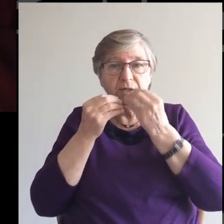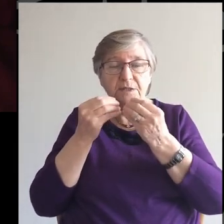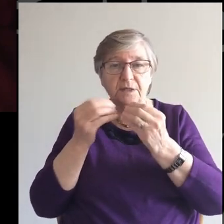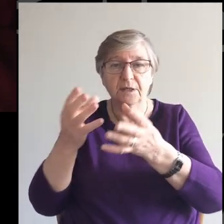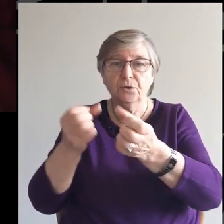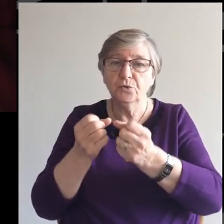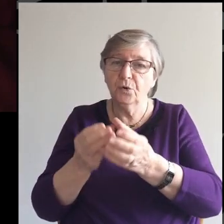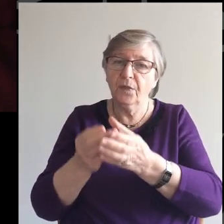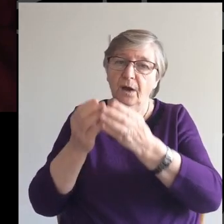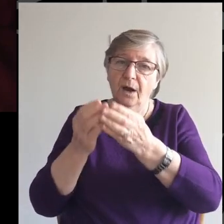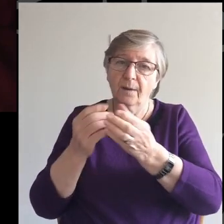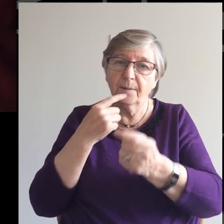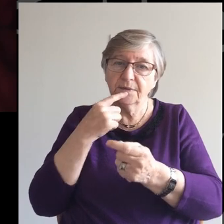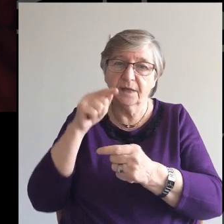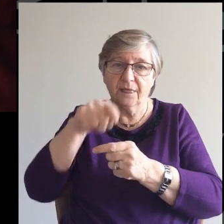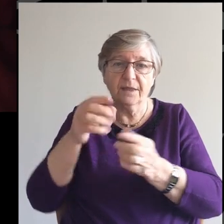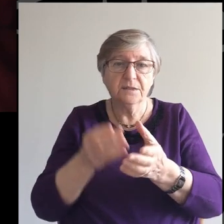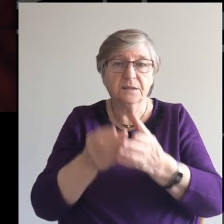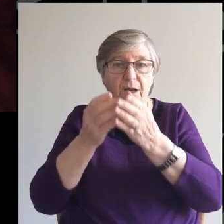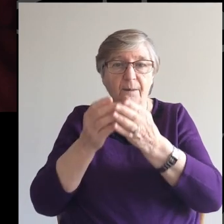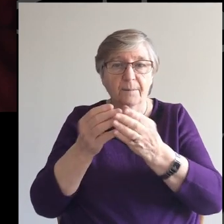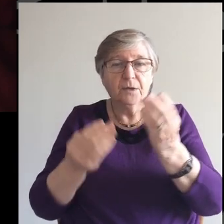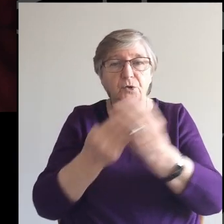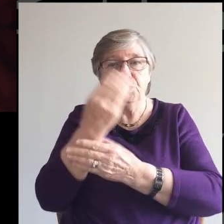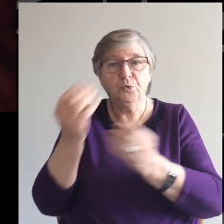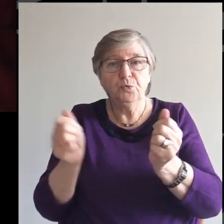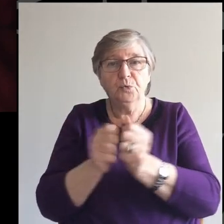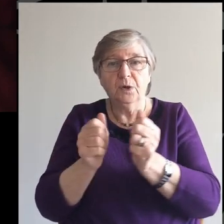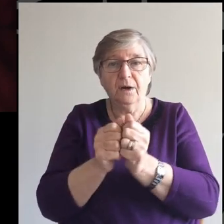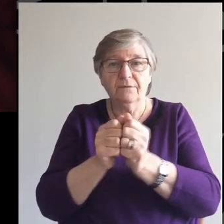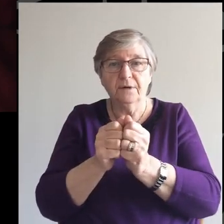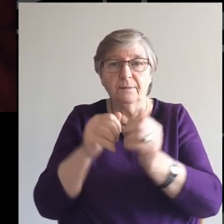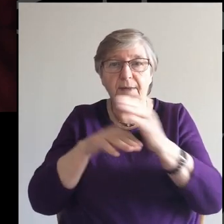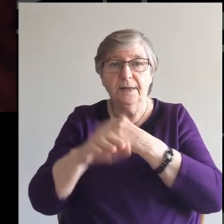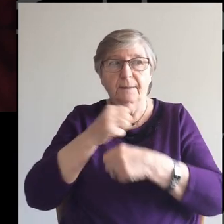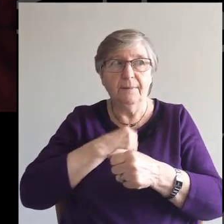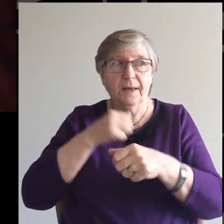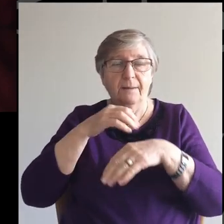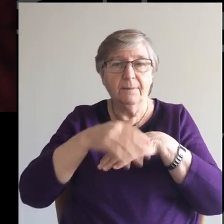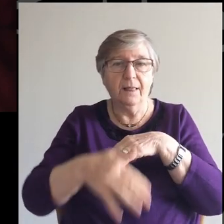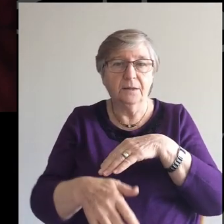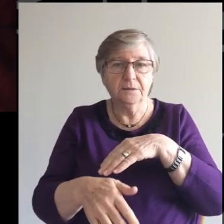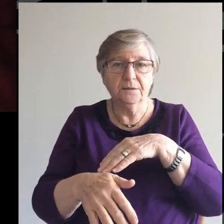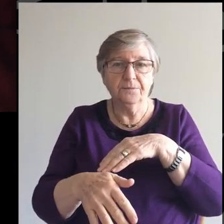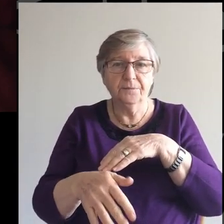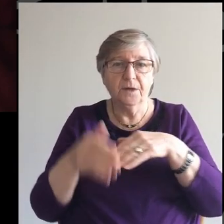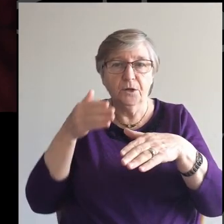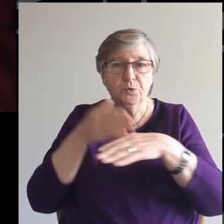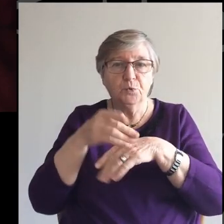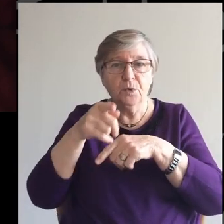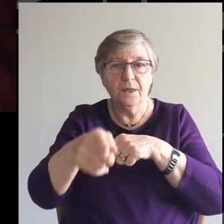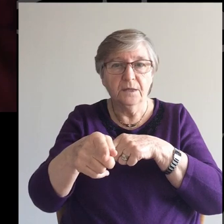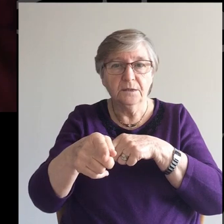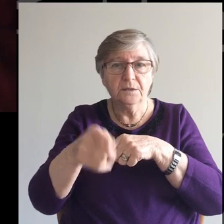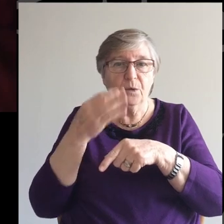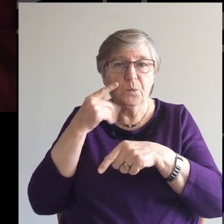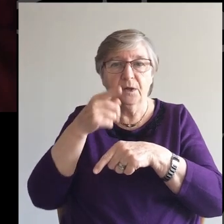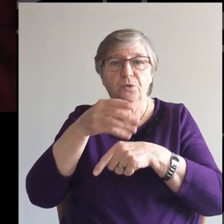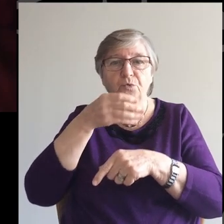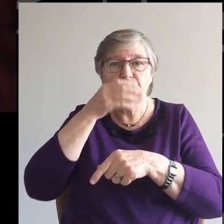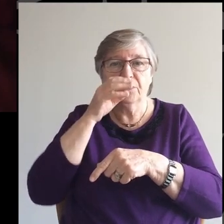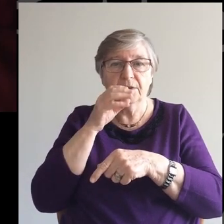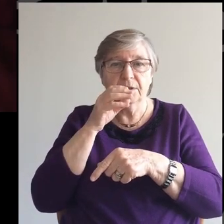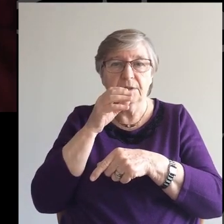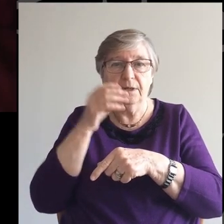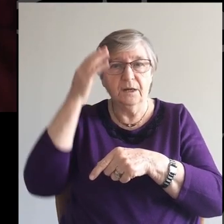the cup saying This cup is the new covenant In my blood Do this Whenever you drink